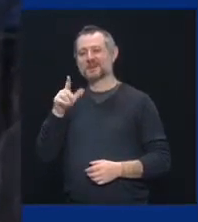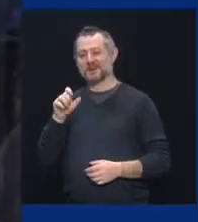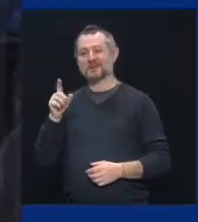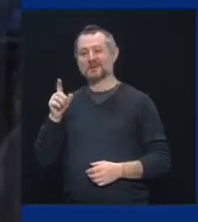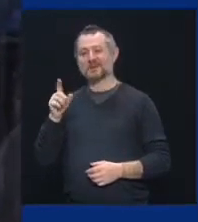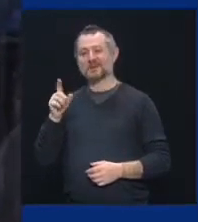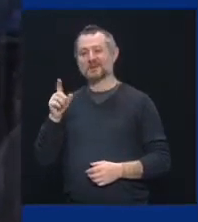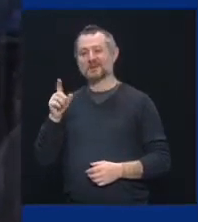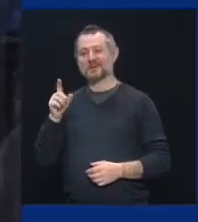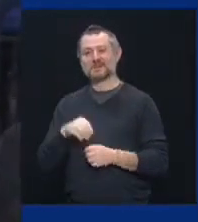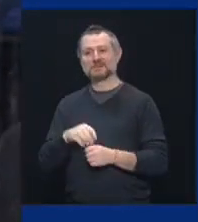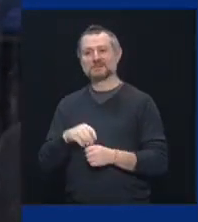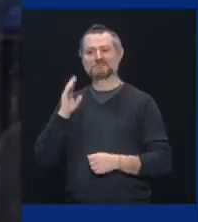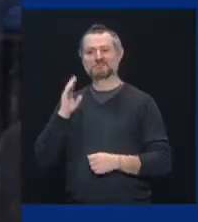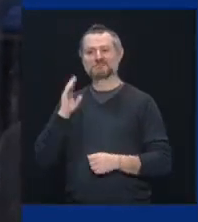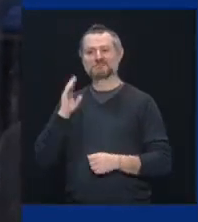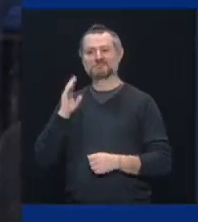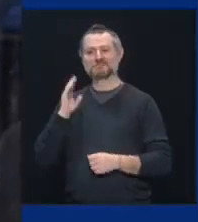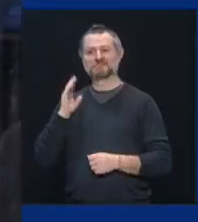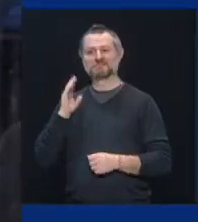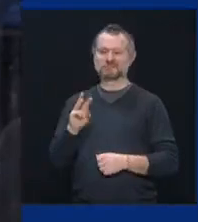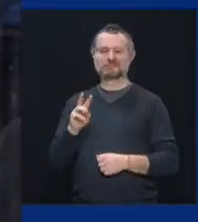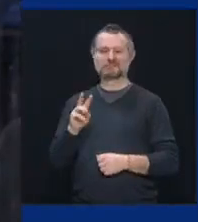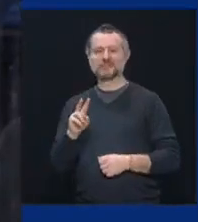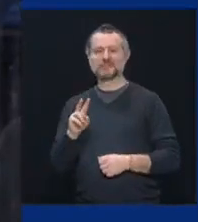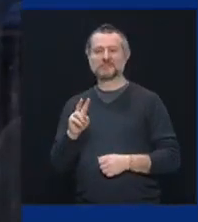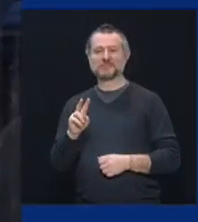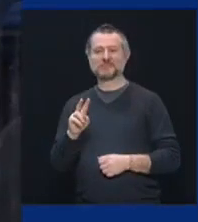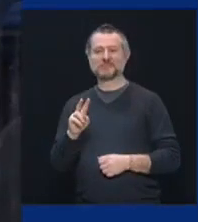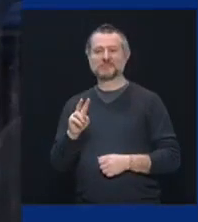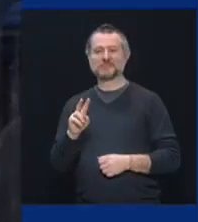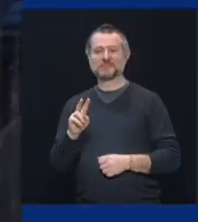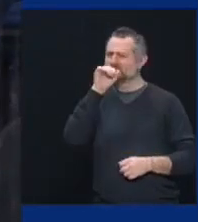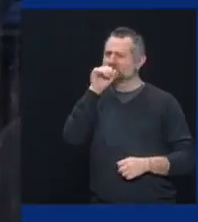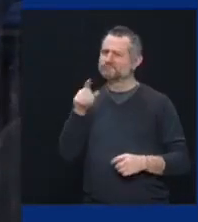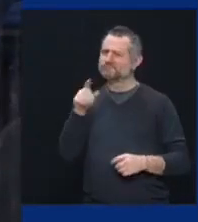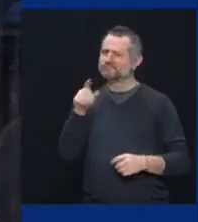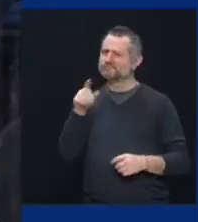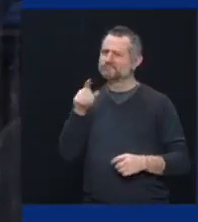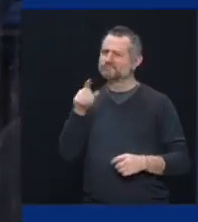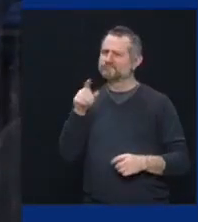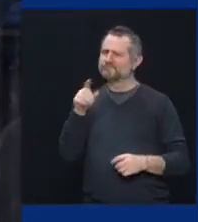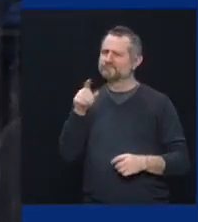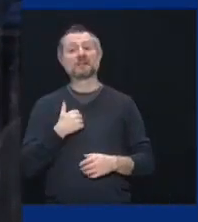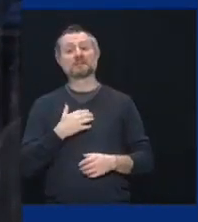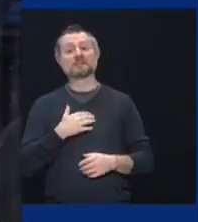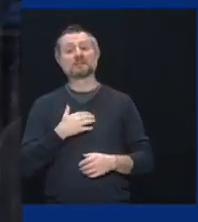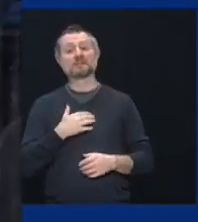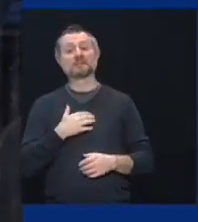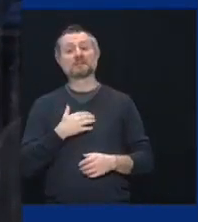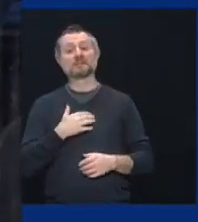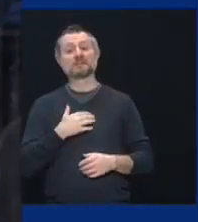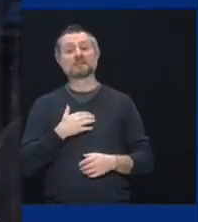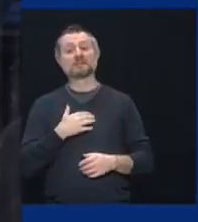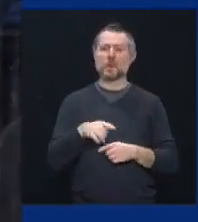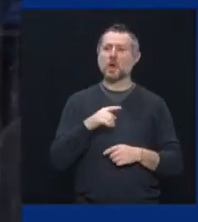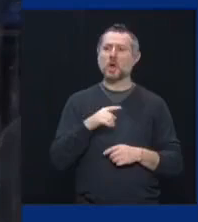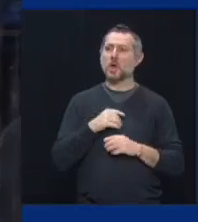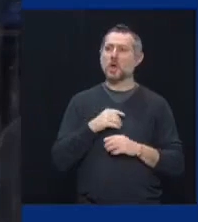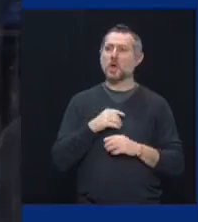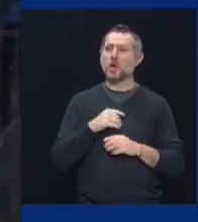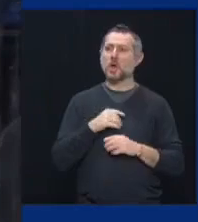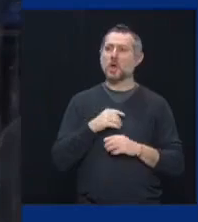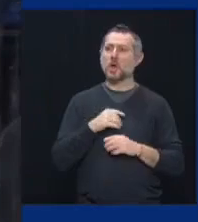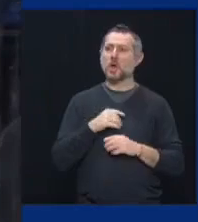lovable losers. The lighter boys were all Mets fans. My dad was, I grew up in Long Island. grew up in New Jersey. I get drafted by the Yankees